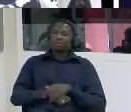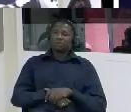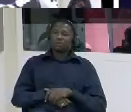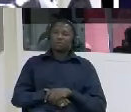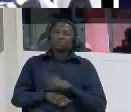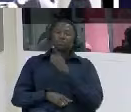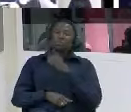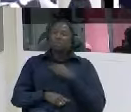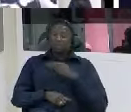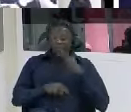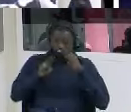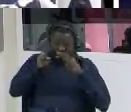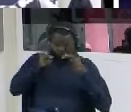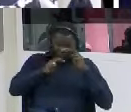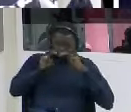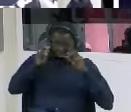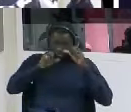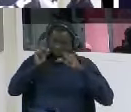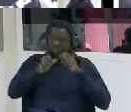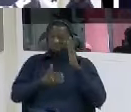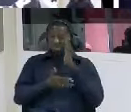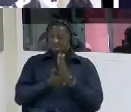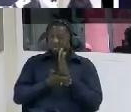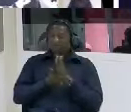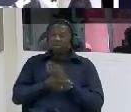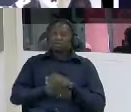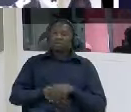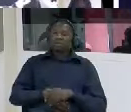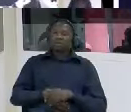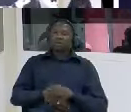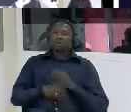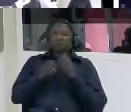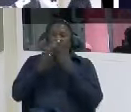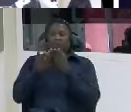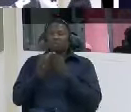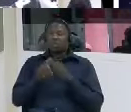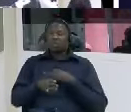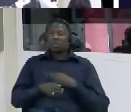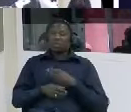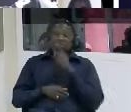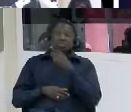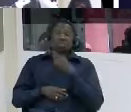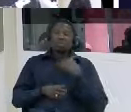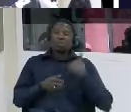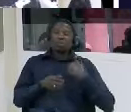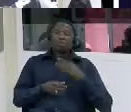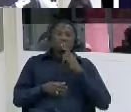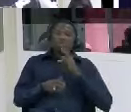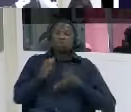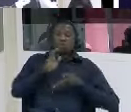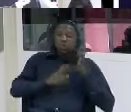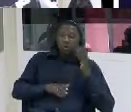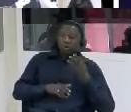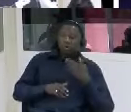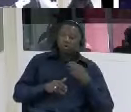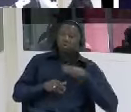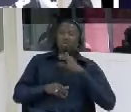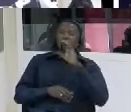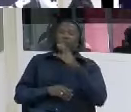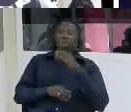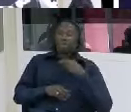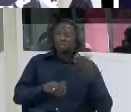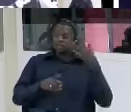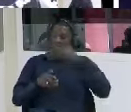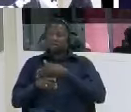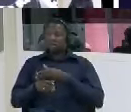this just said you know refugees you always do these kind of things just to get papers that you are